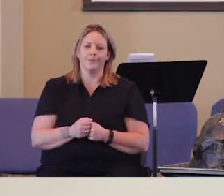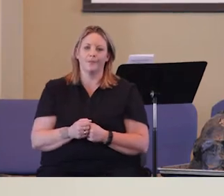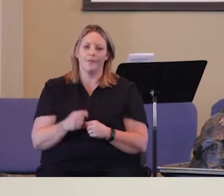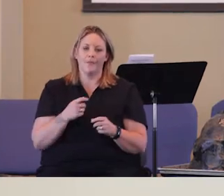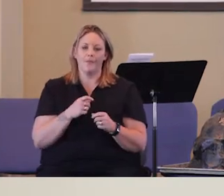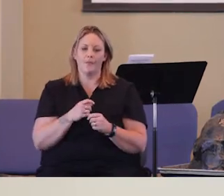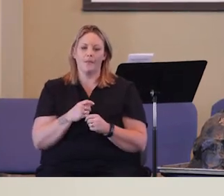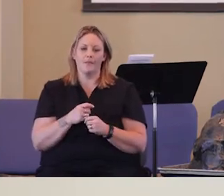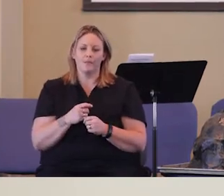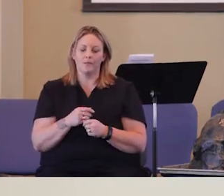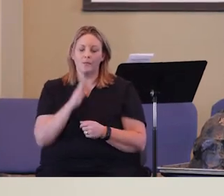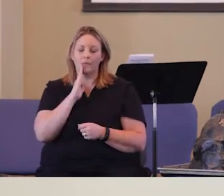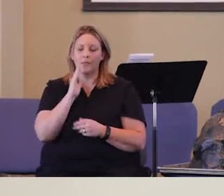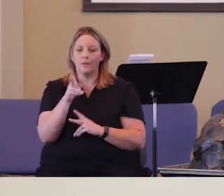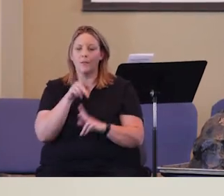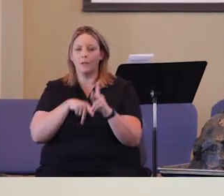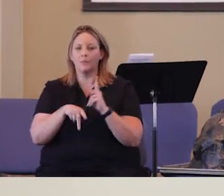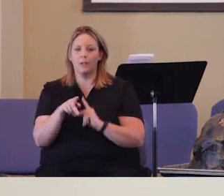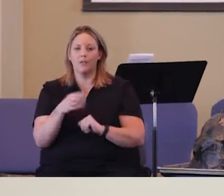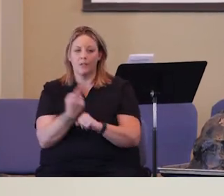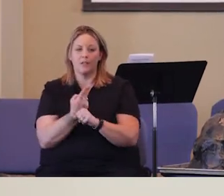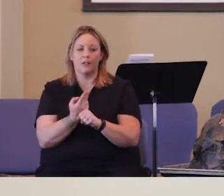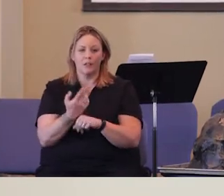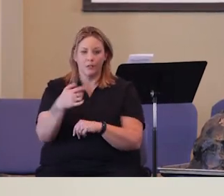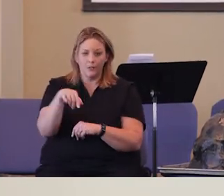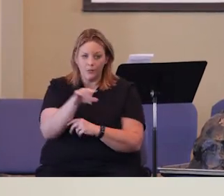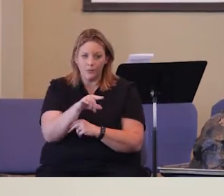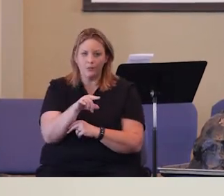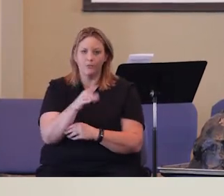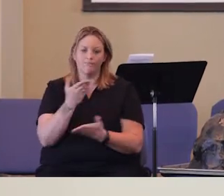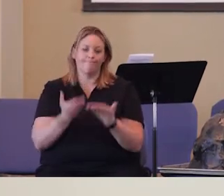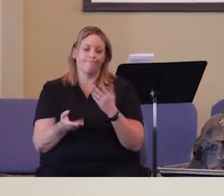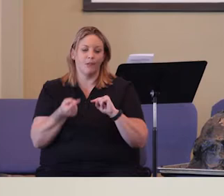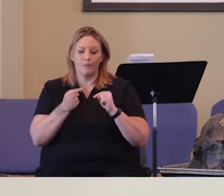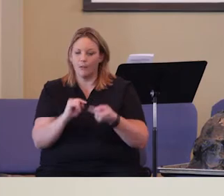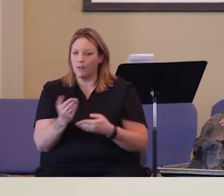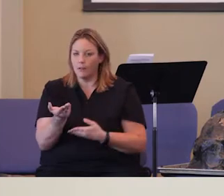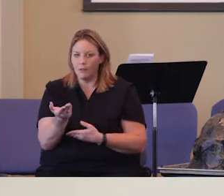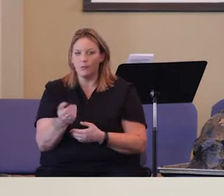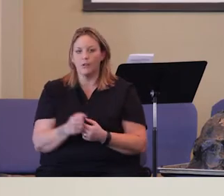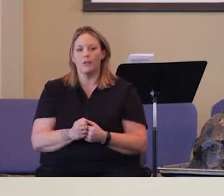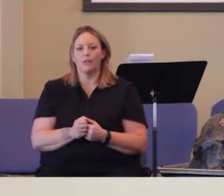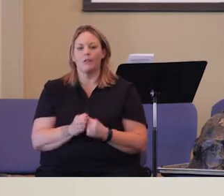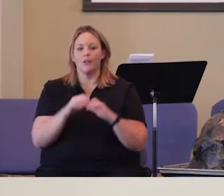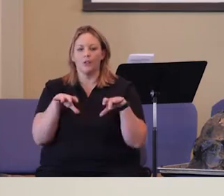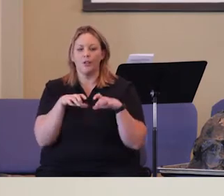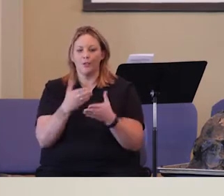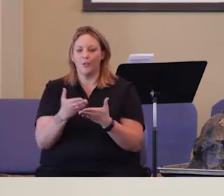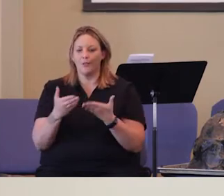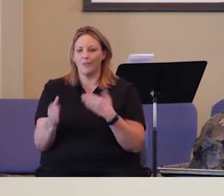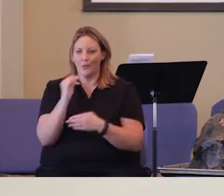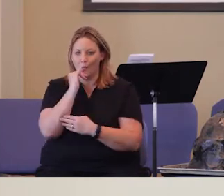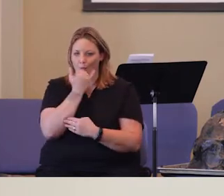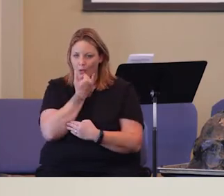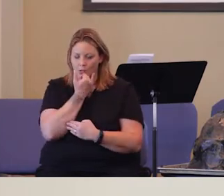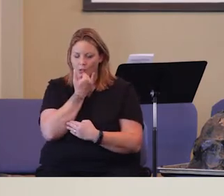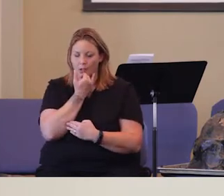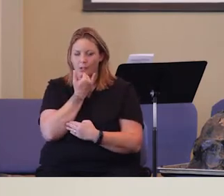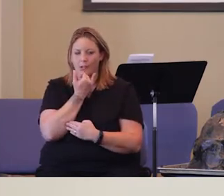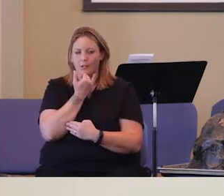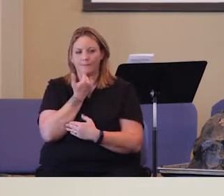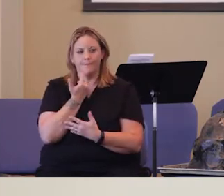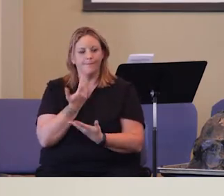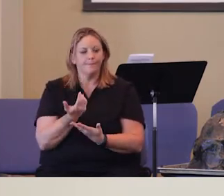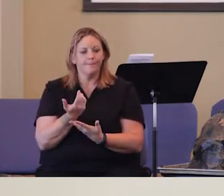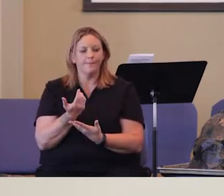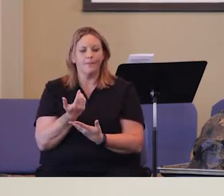There's going to be people out there that are going to use you, that are going to hurt you, that are going to do things